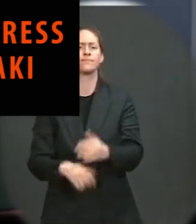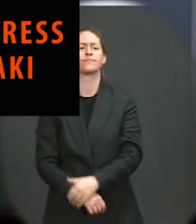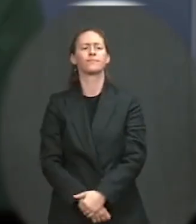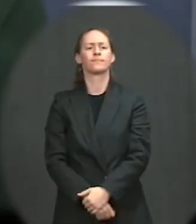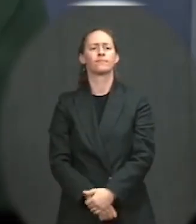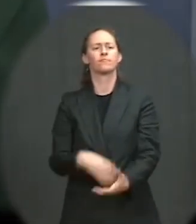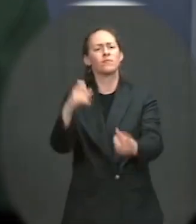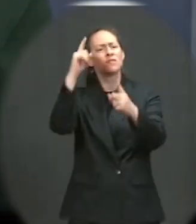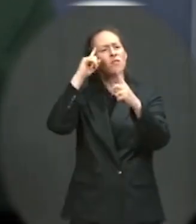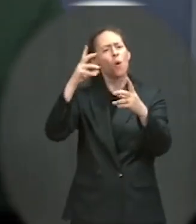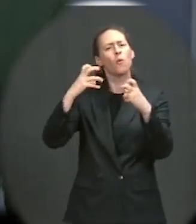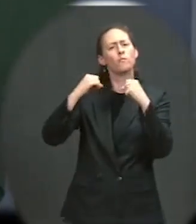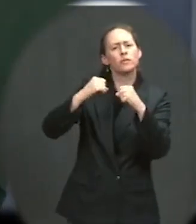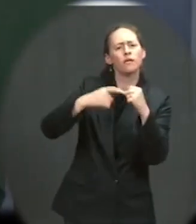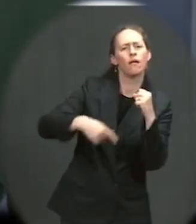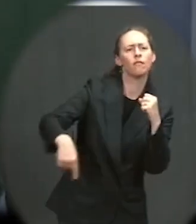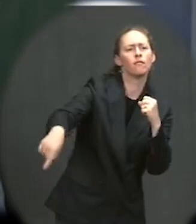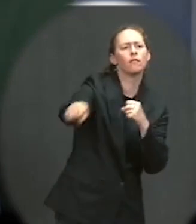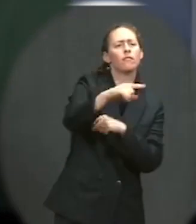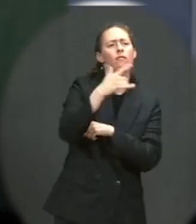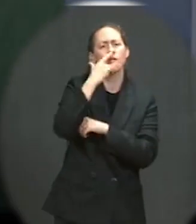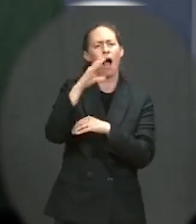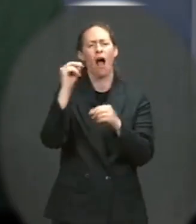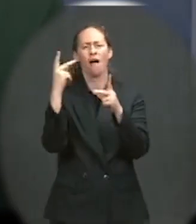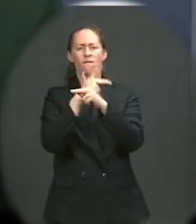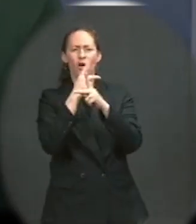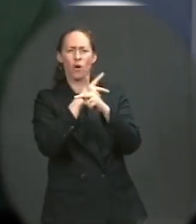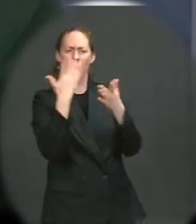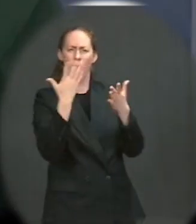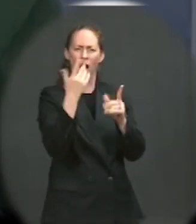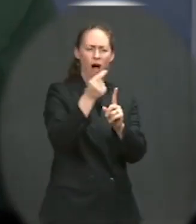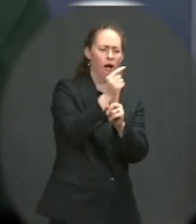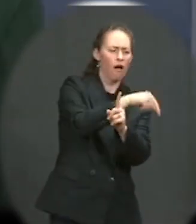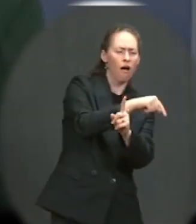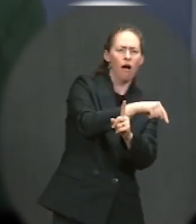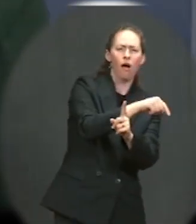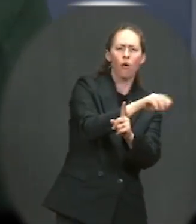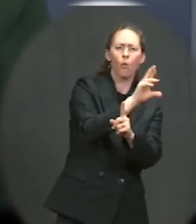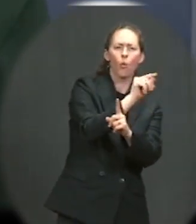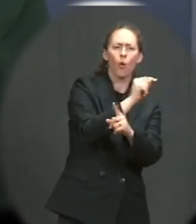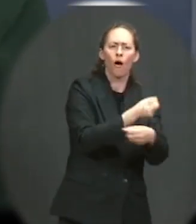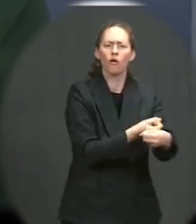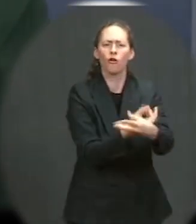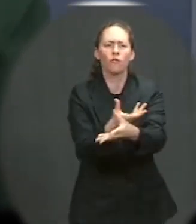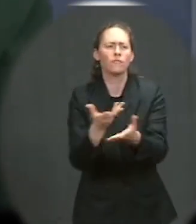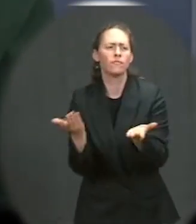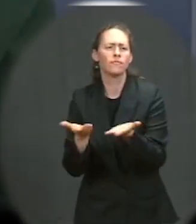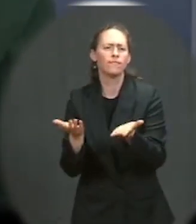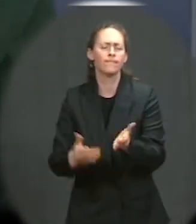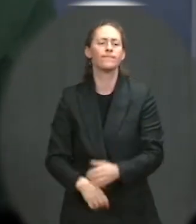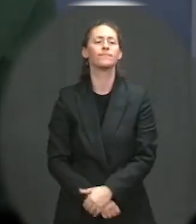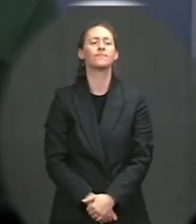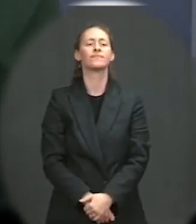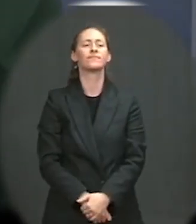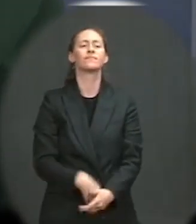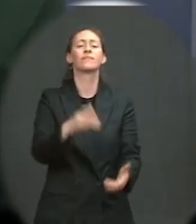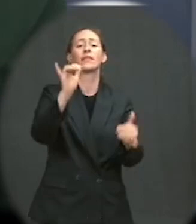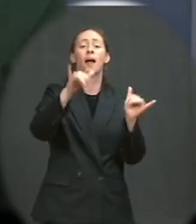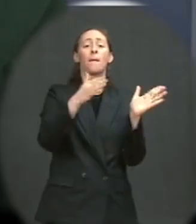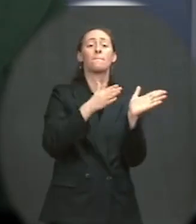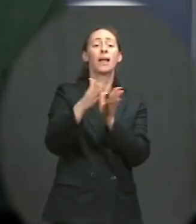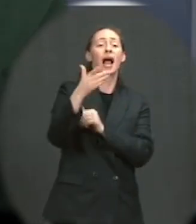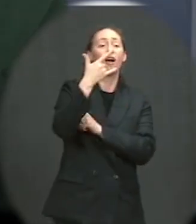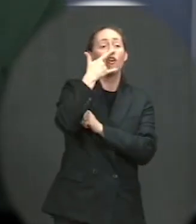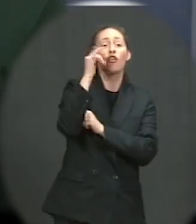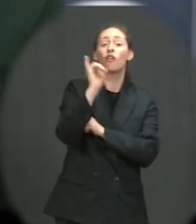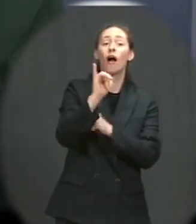causes, including by addressing the flow of firearms used to commit crimes. Combined, this plan will stem the flow of firearms used to commit violence,